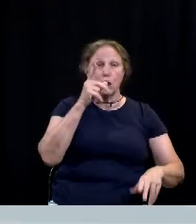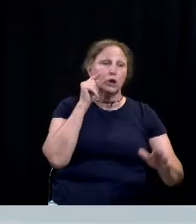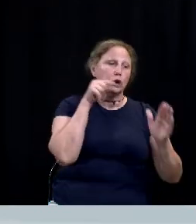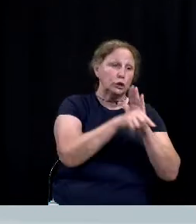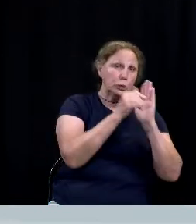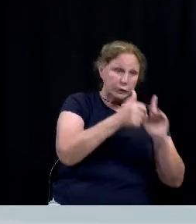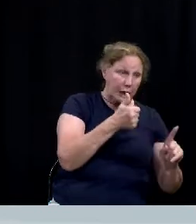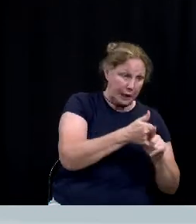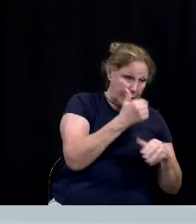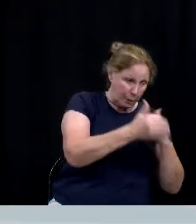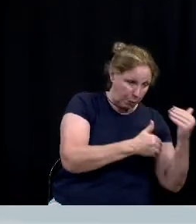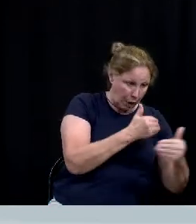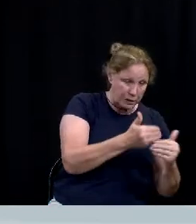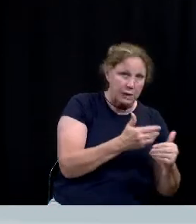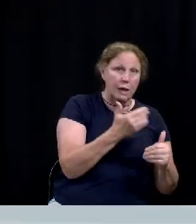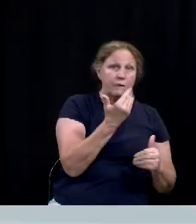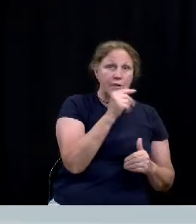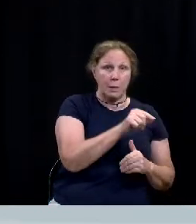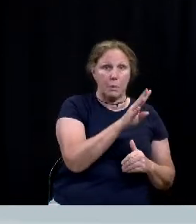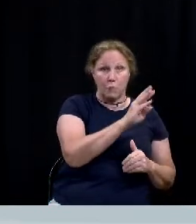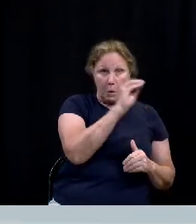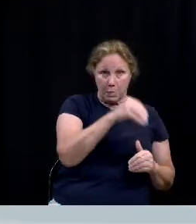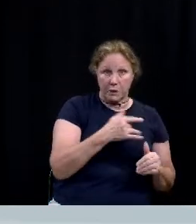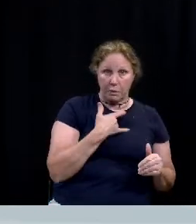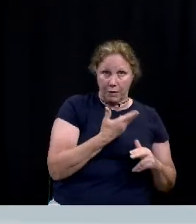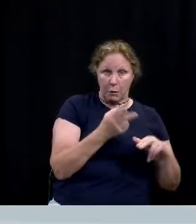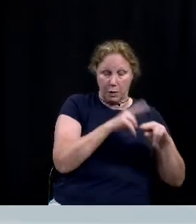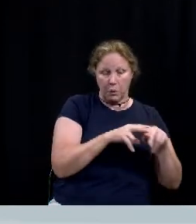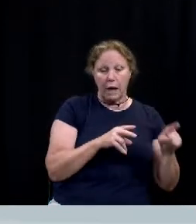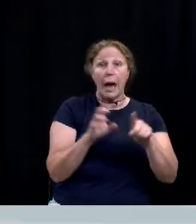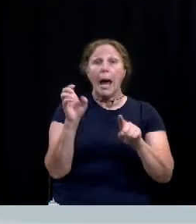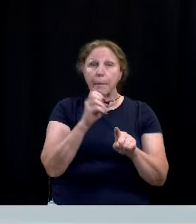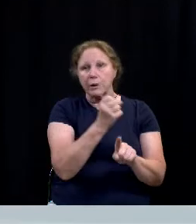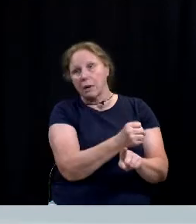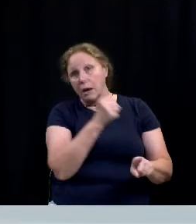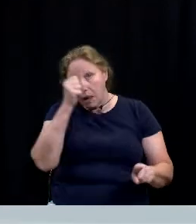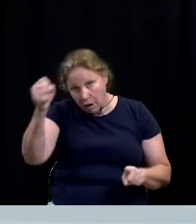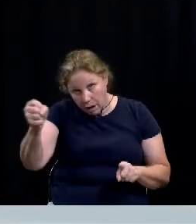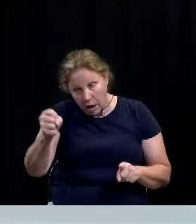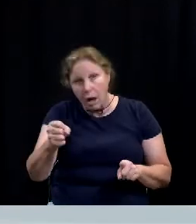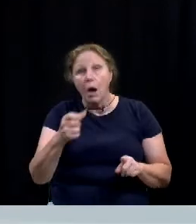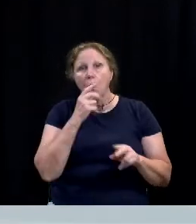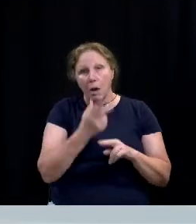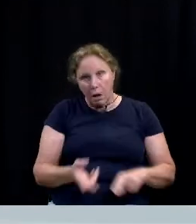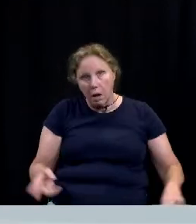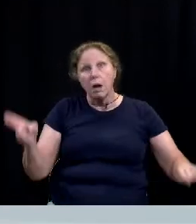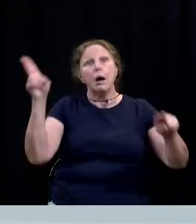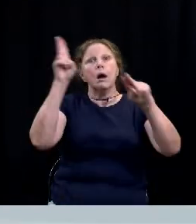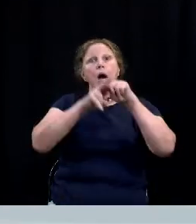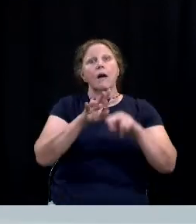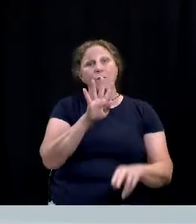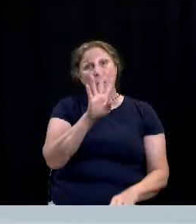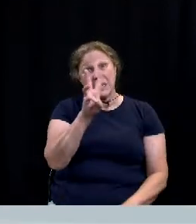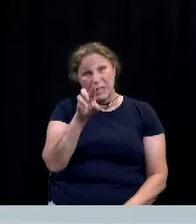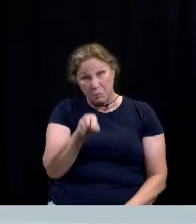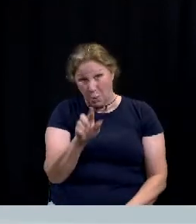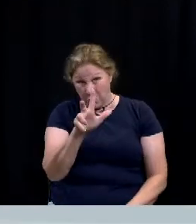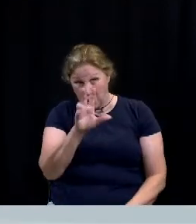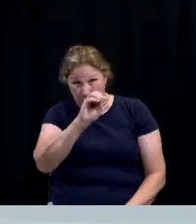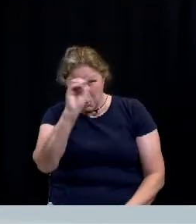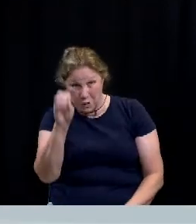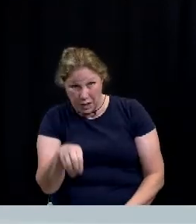call links increasing by 15.4% and the emergency detention order call links seeing a dramatic increase of 46.3%